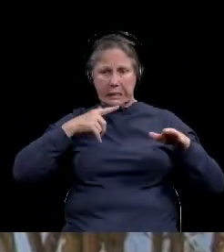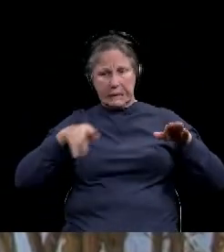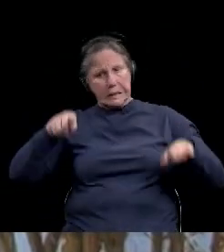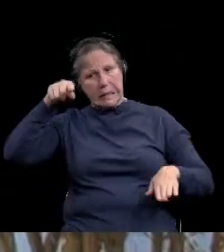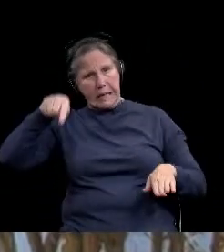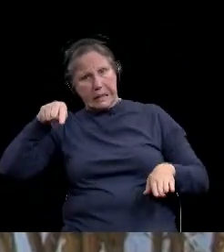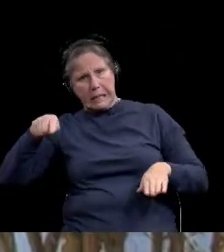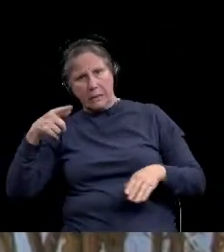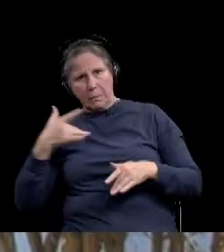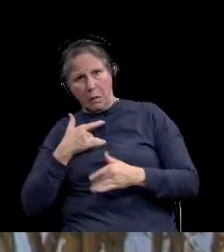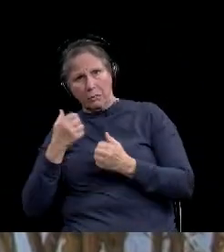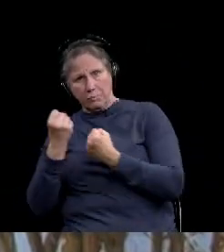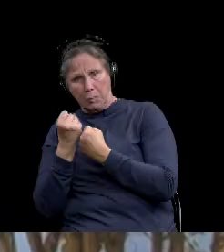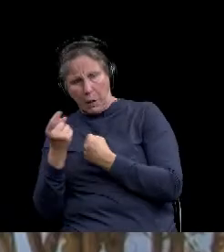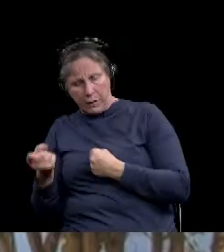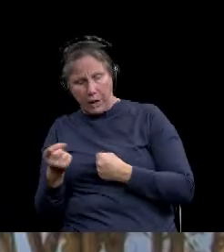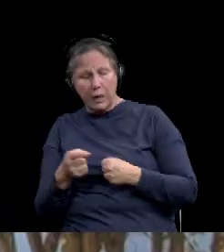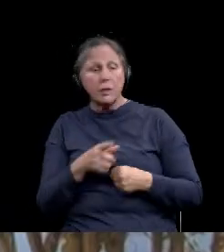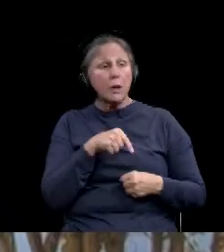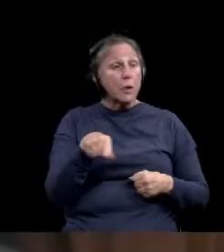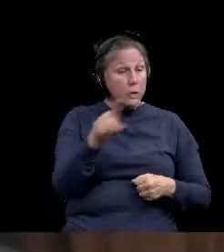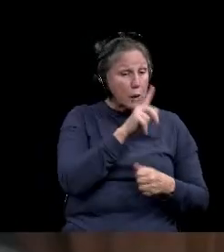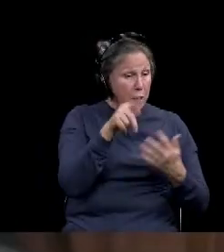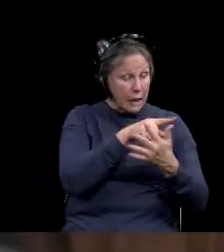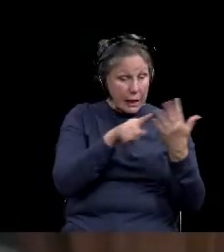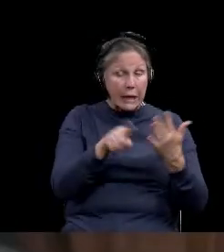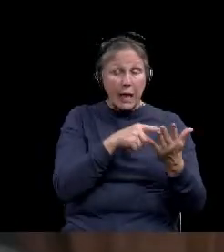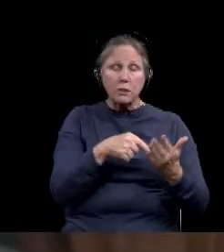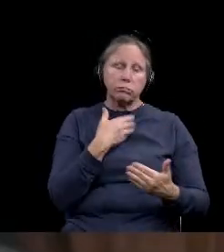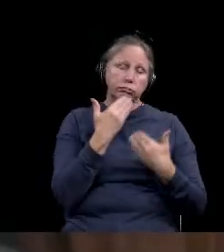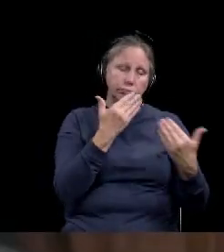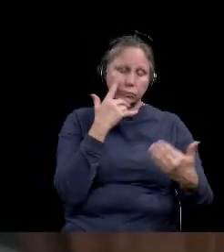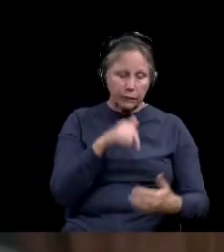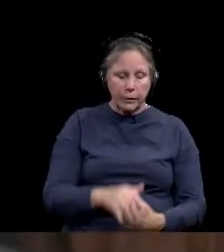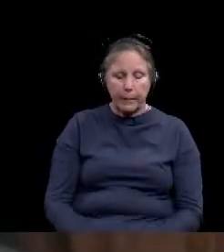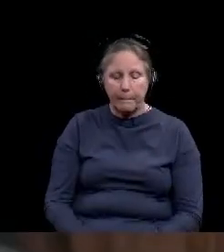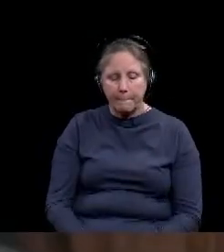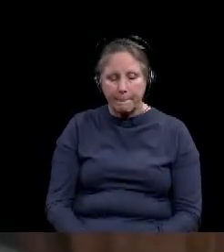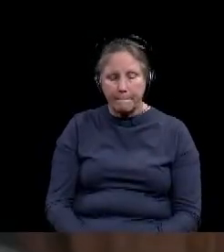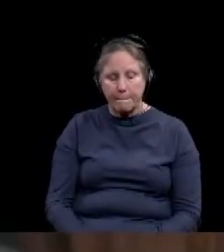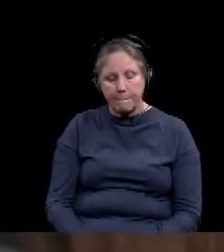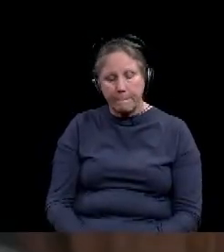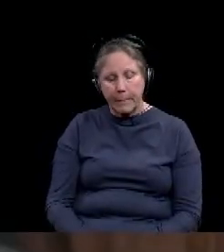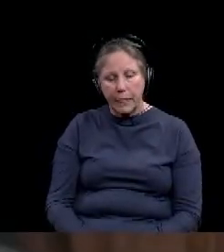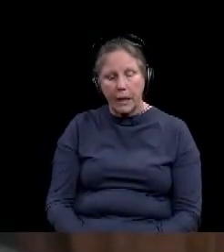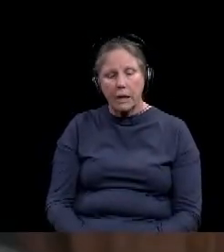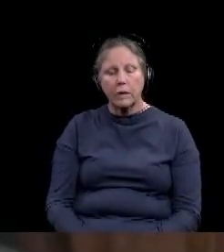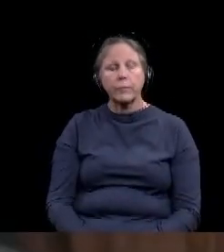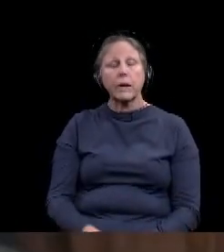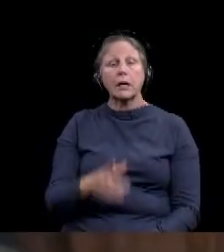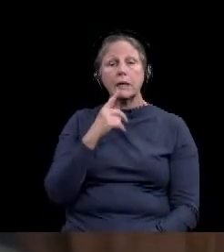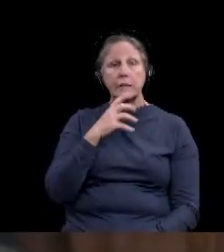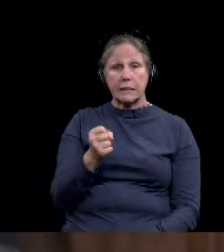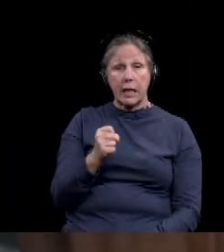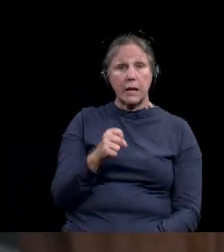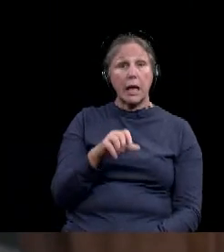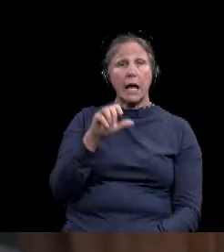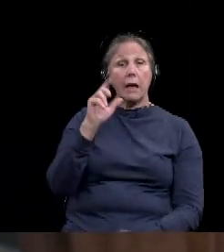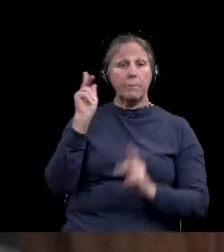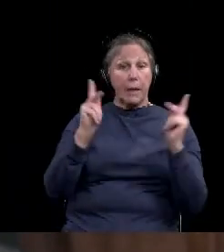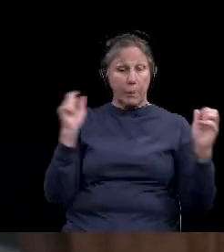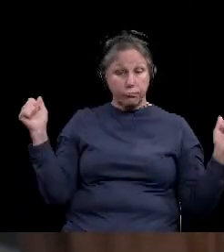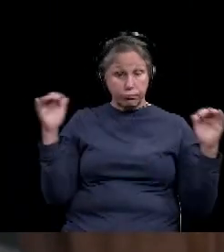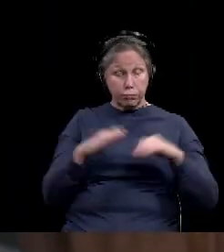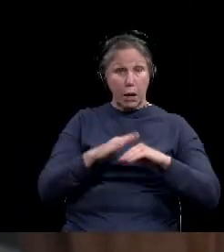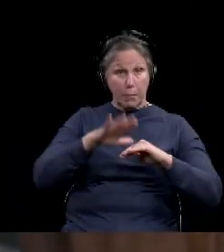appreciate these groups canceling those events. Okay. An outdoor gathering of more than 10 people can be authorized by a mayor of any